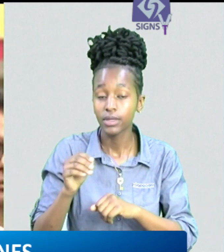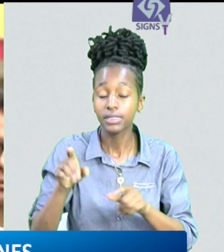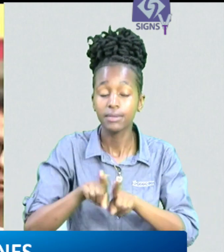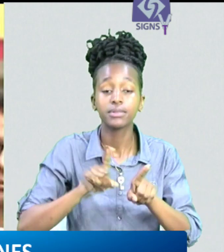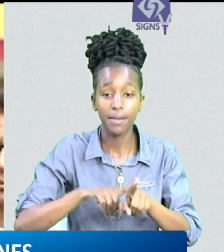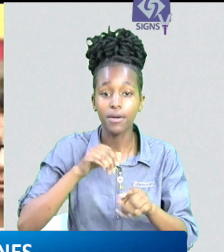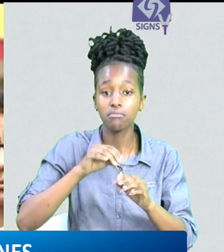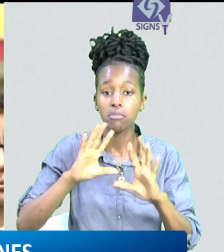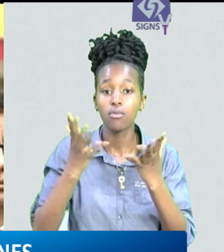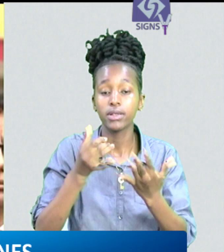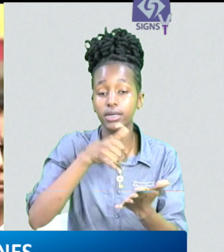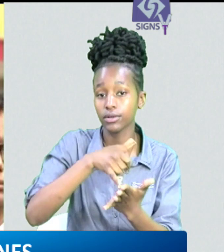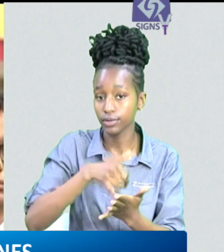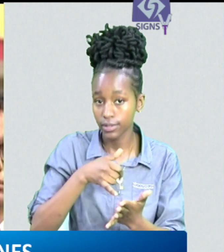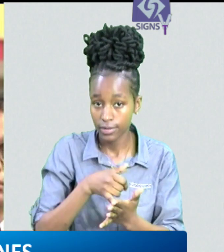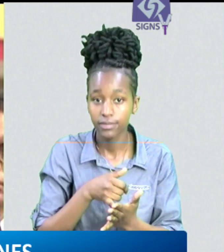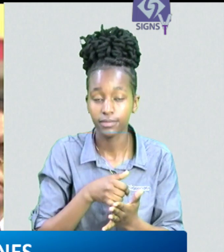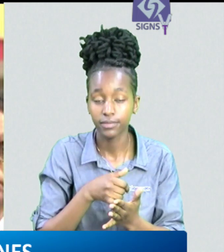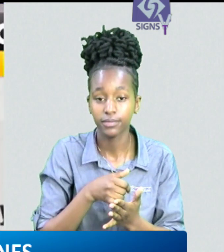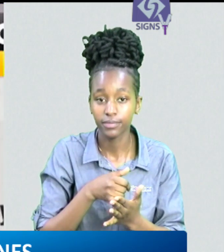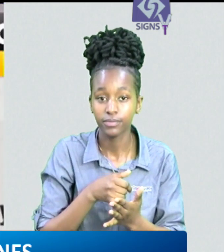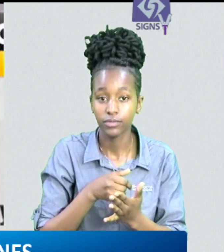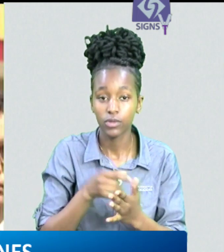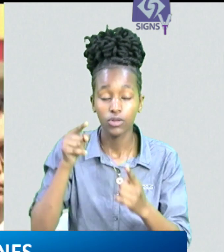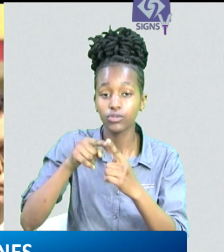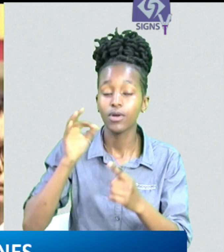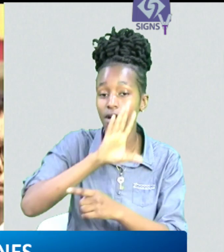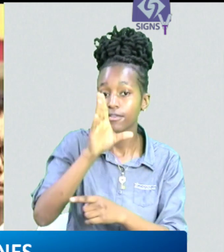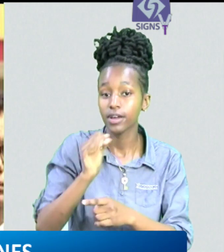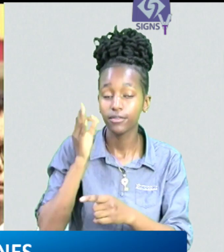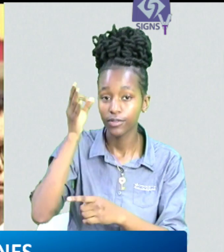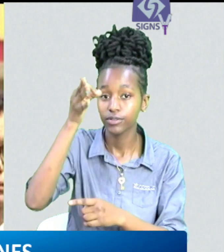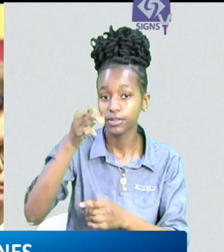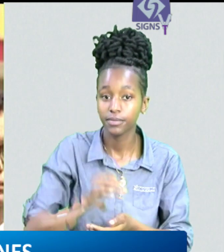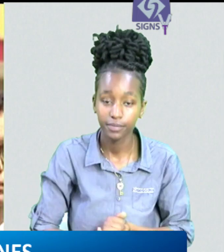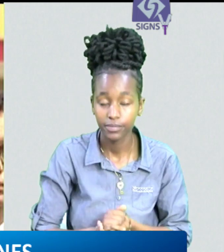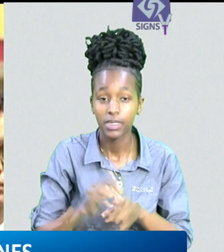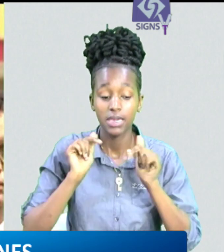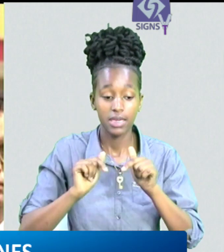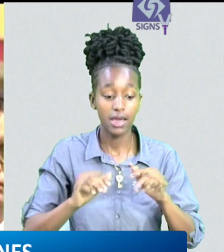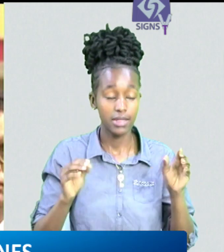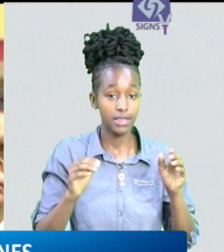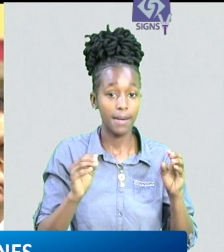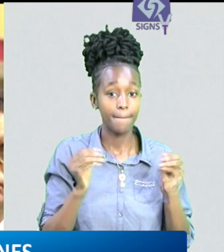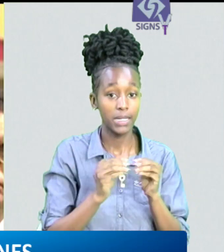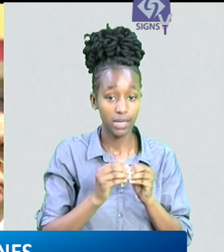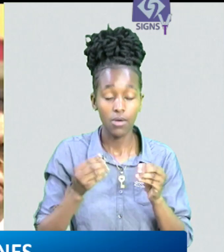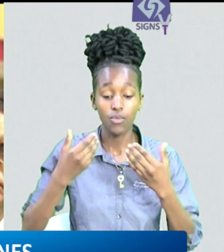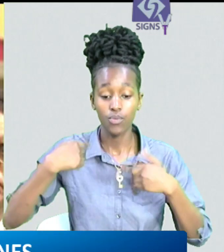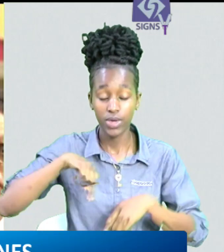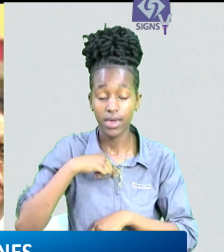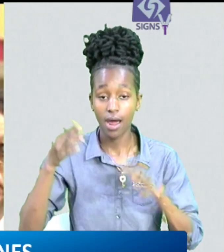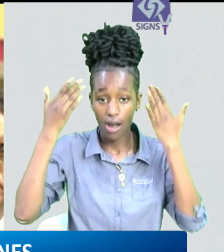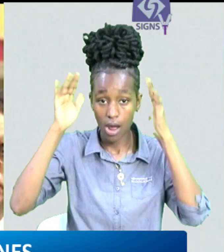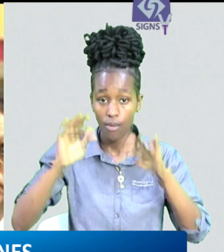path into an african future at the summit we also made it clear that we are aware of the